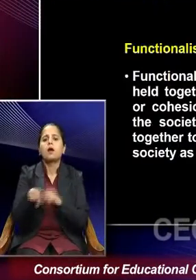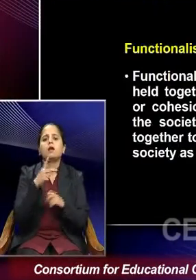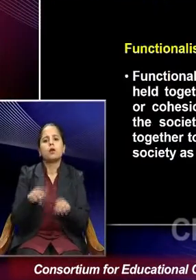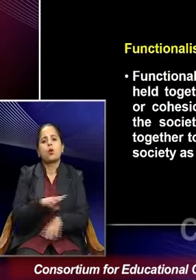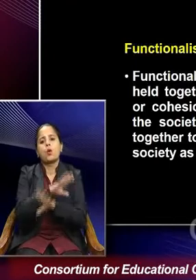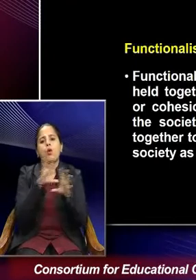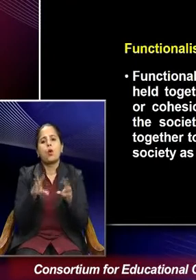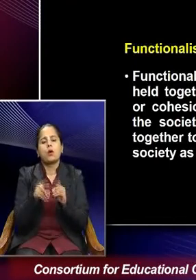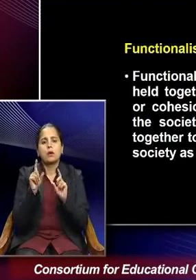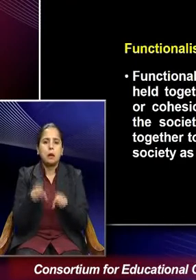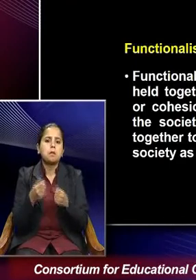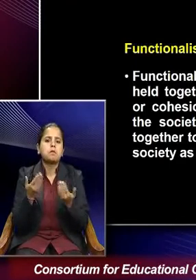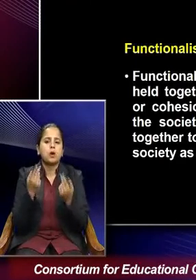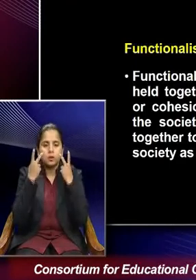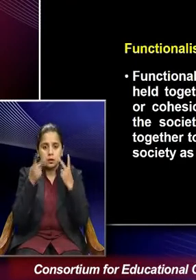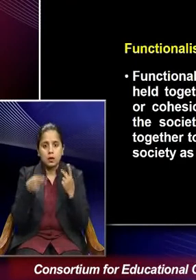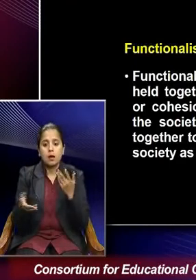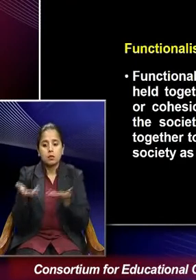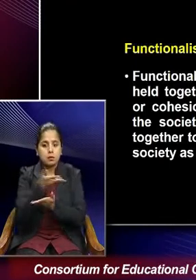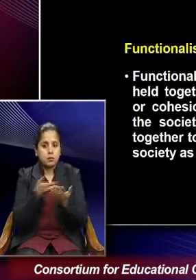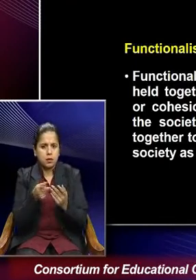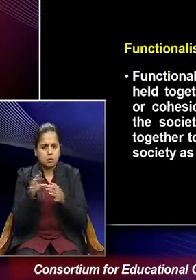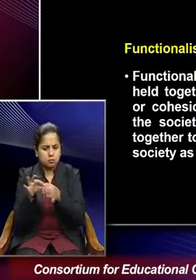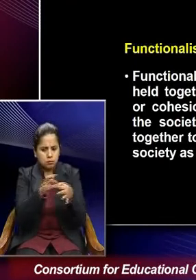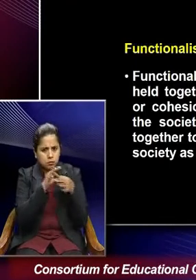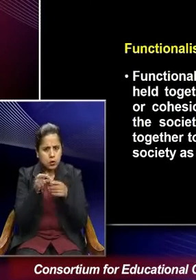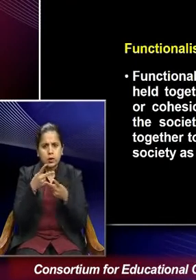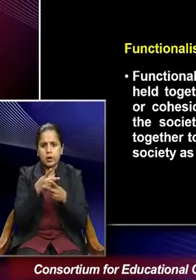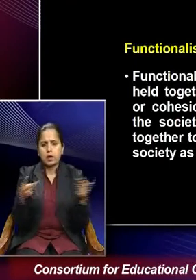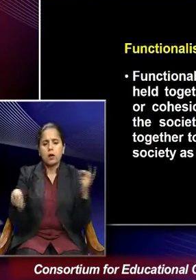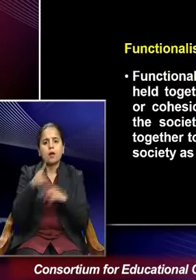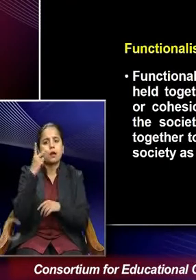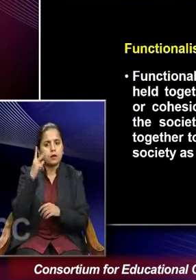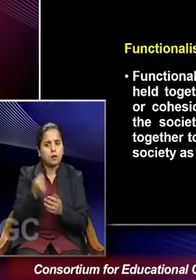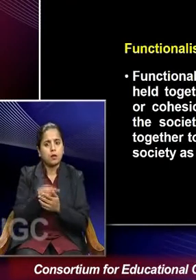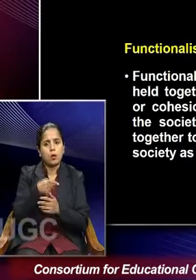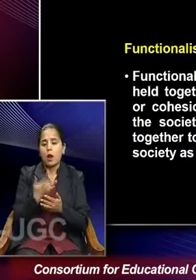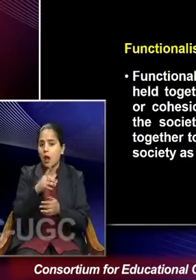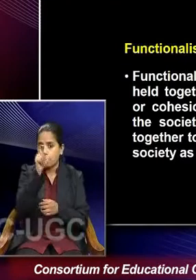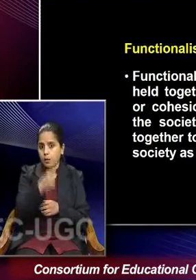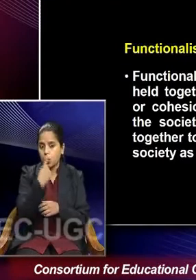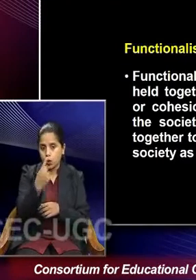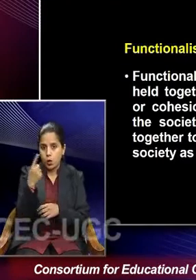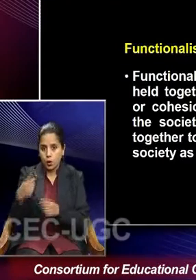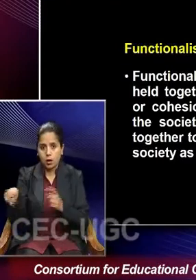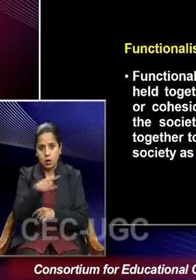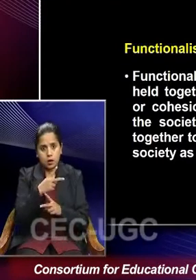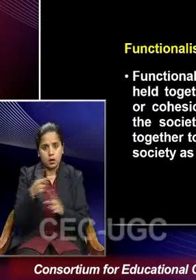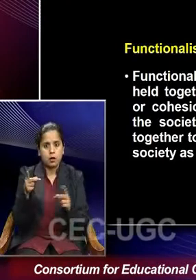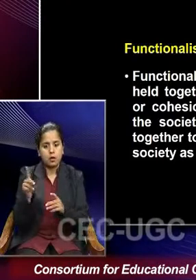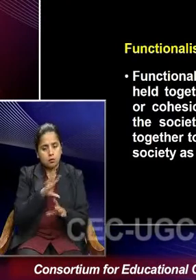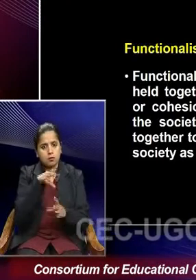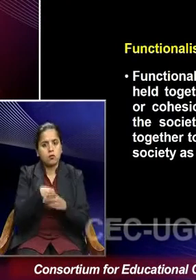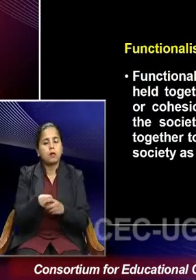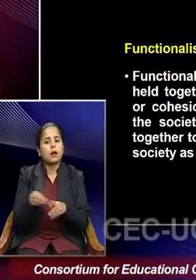whole, as kind of interconnected with different parts and every individual contributes